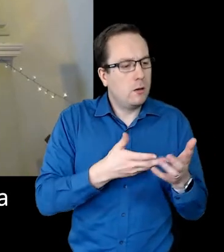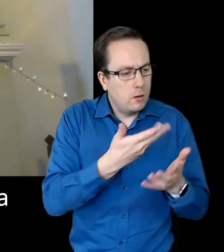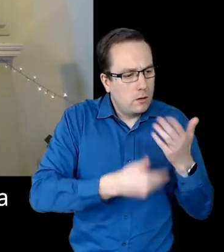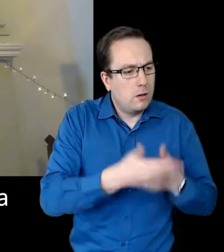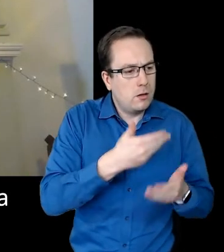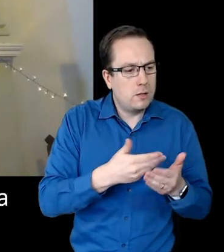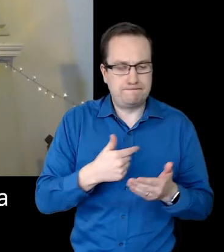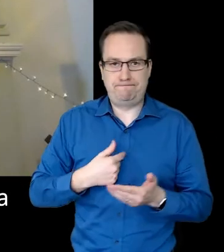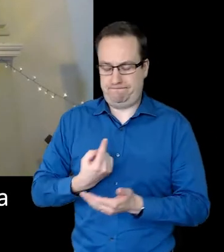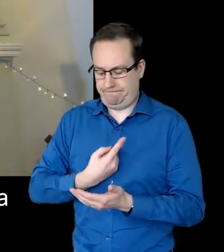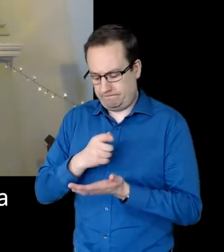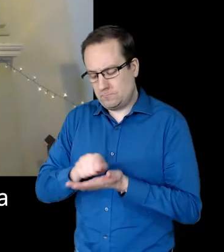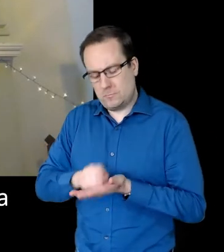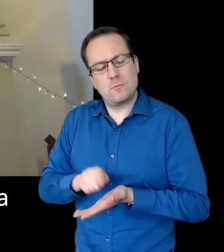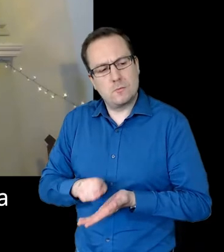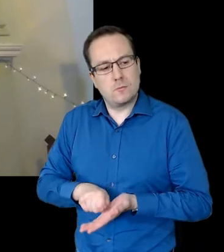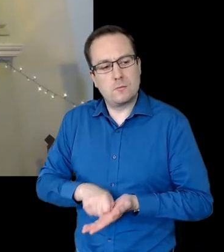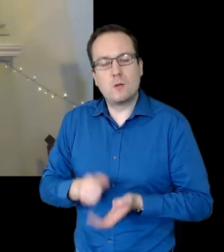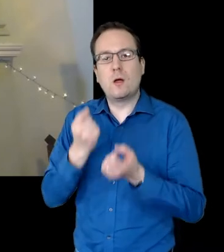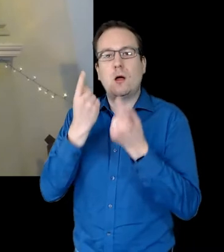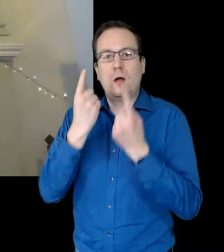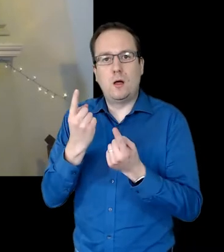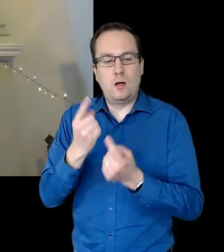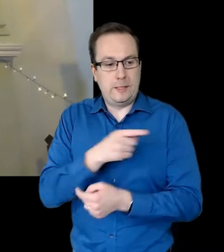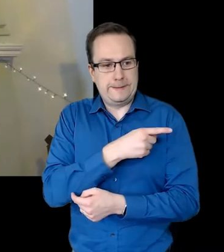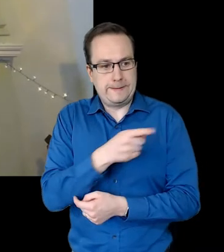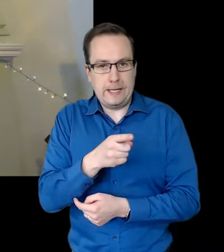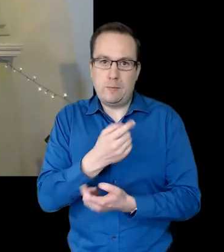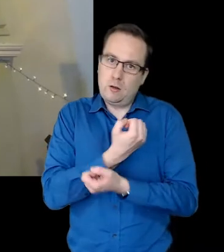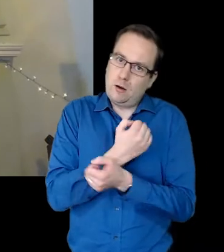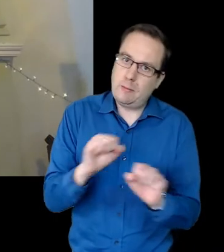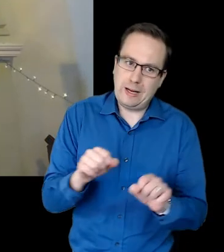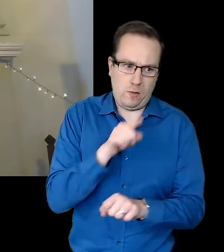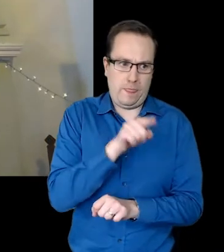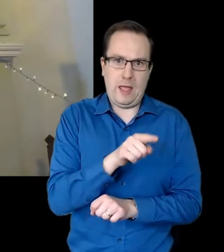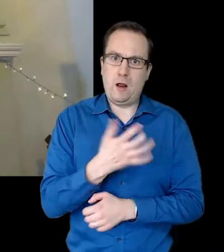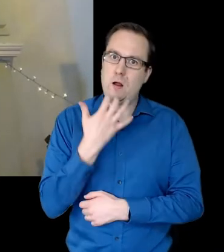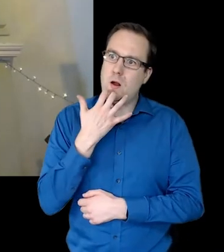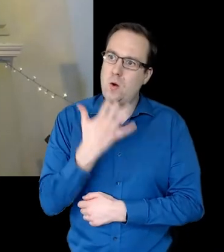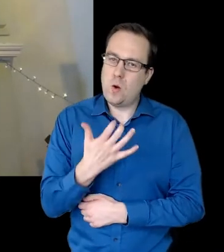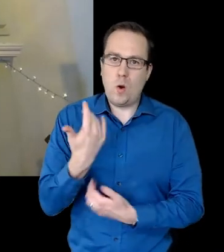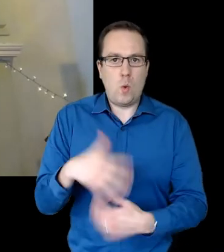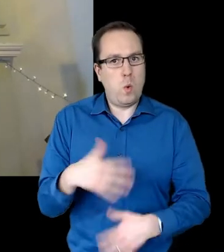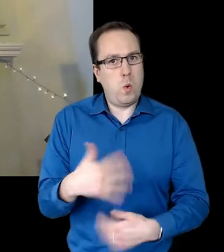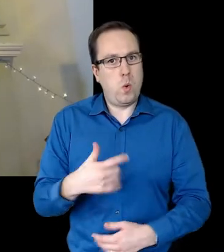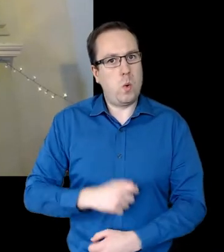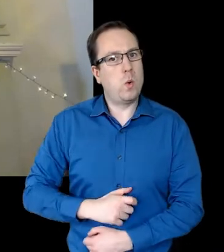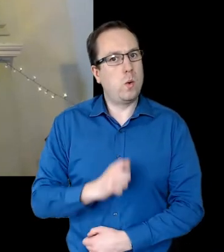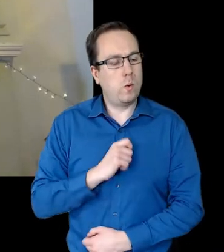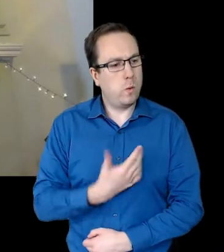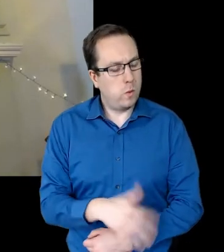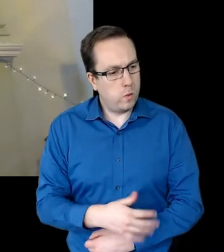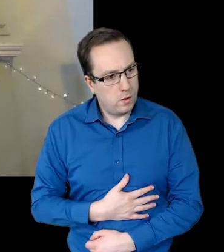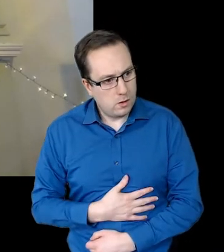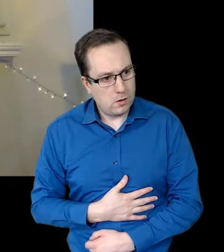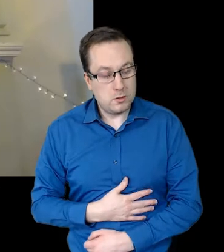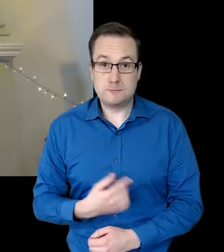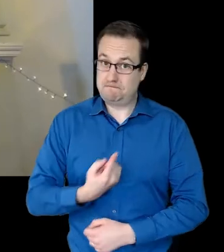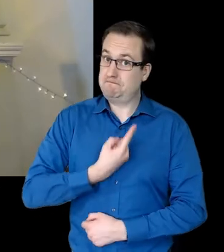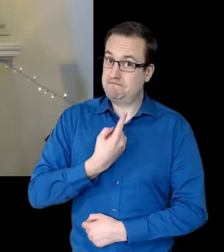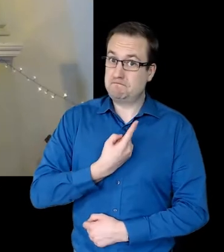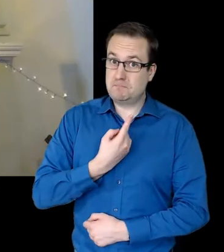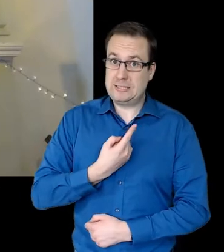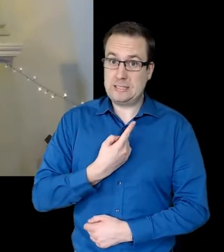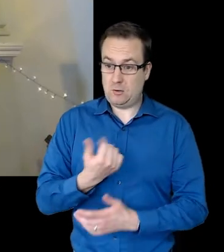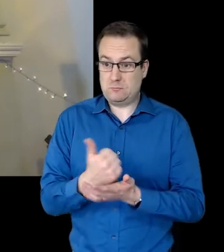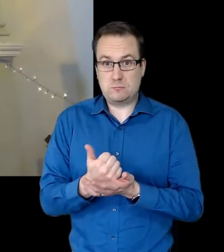how it takes an unusual and specific sort of courage. As an openly gay Christian man. I can vouch for this in